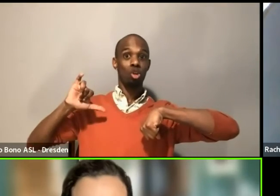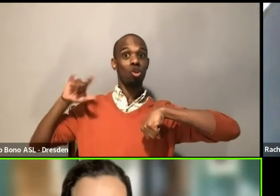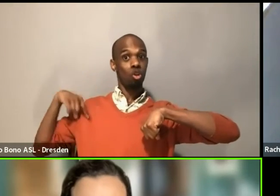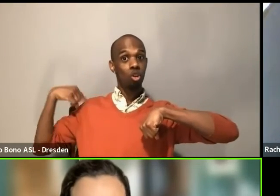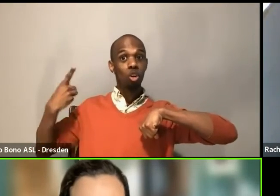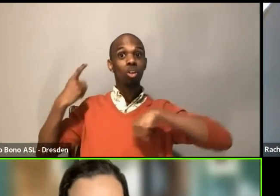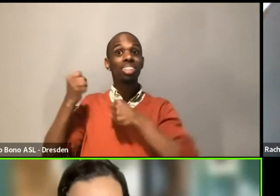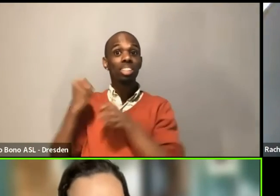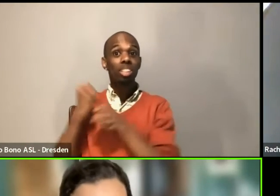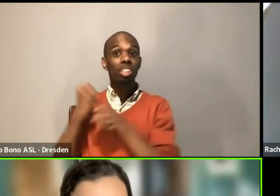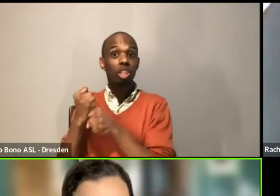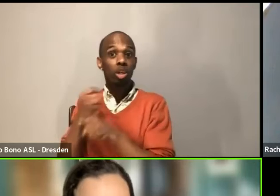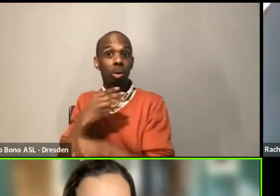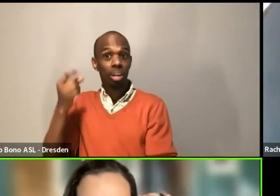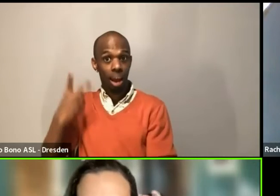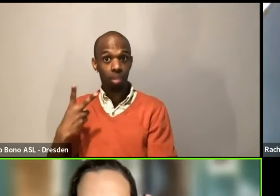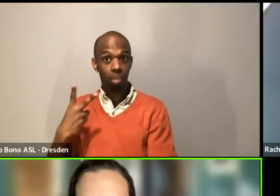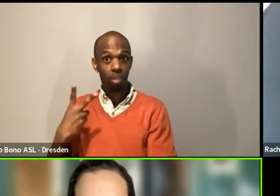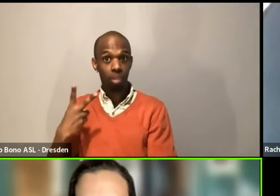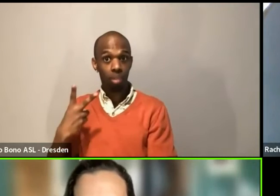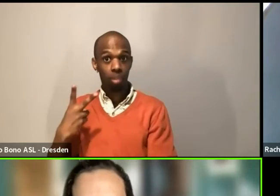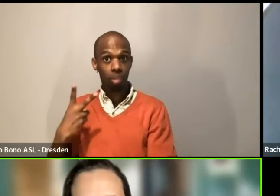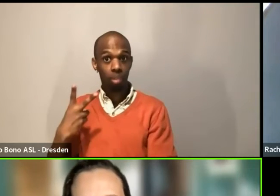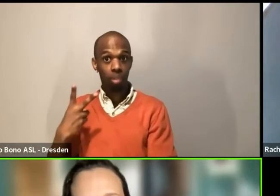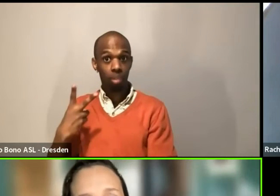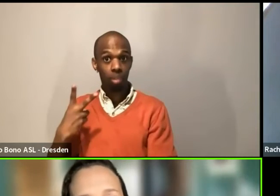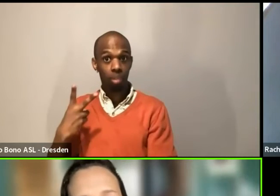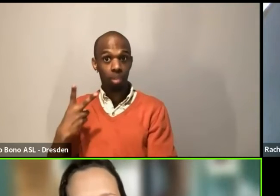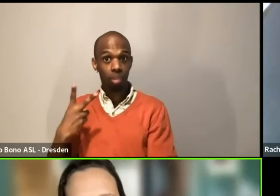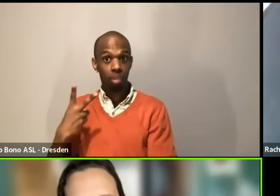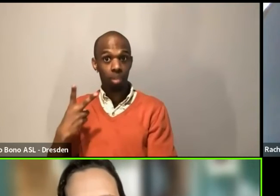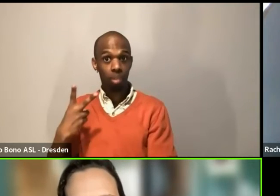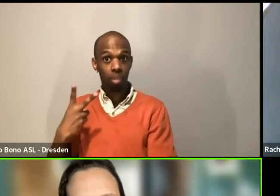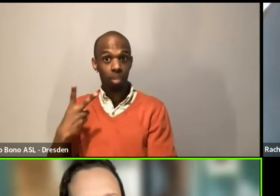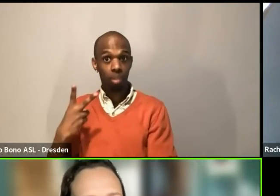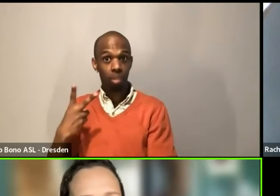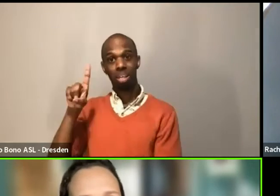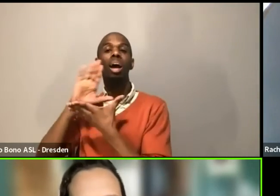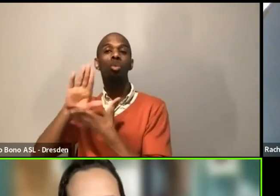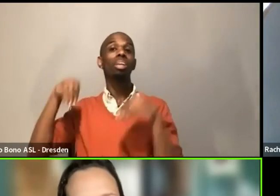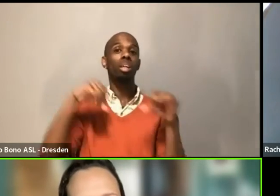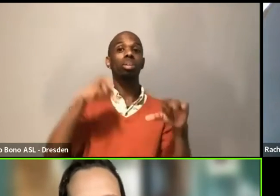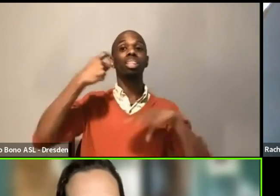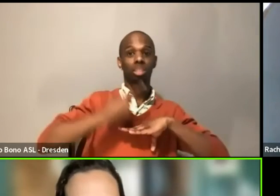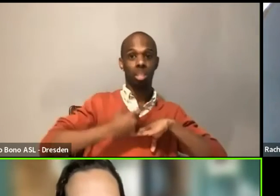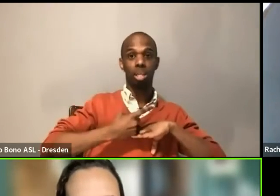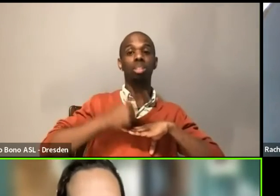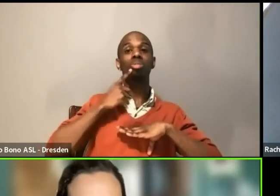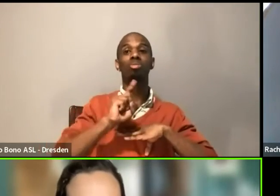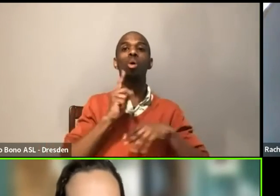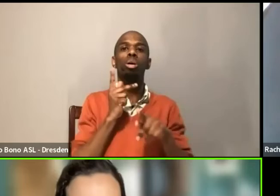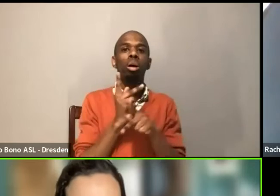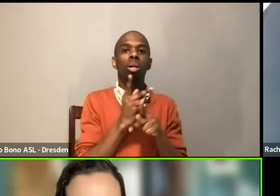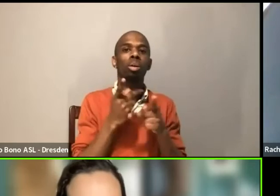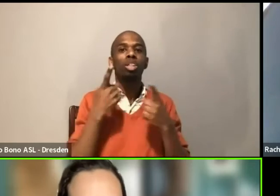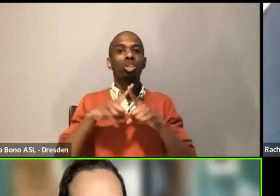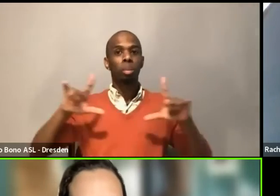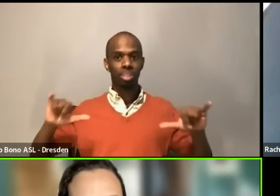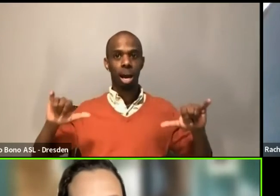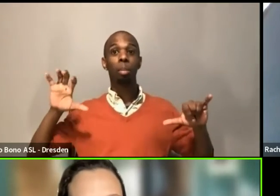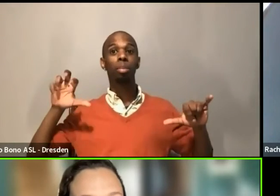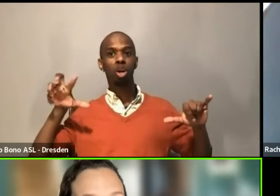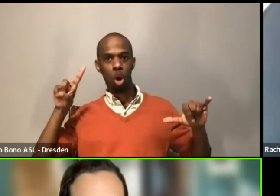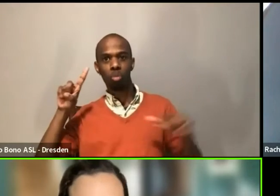stipends essentially that are covering these, if they're caretaking responsibilities that are exacerbated by COVID or whatnot.